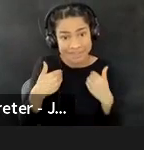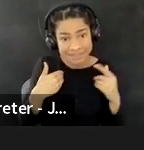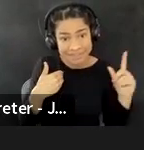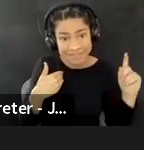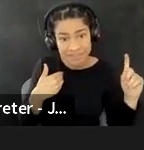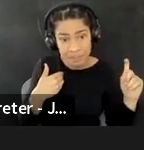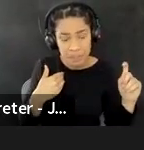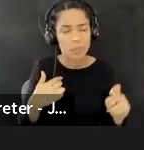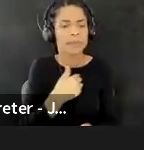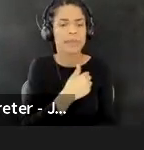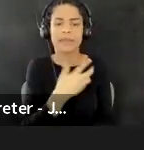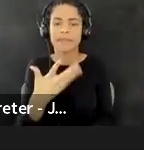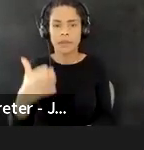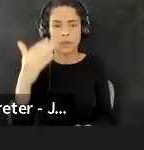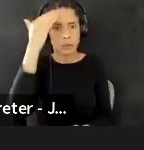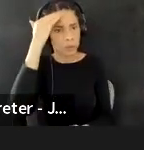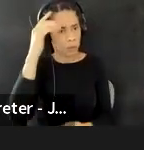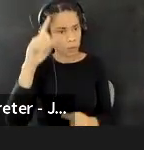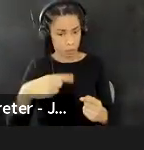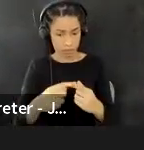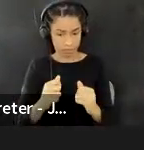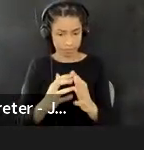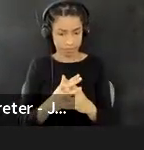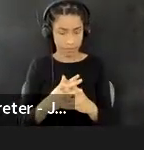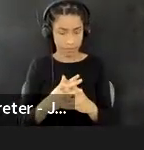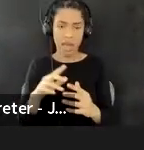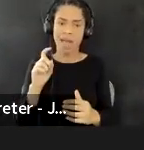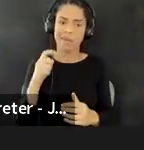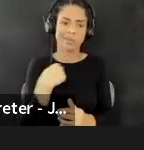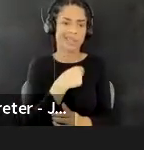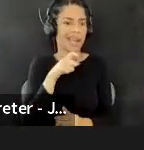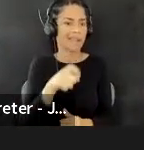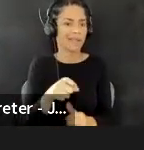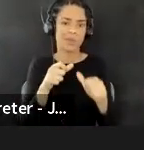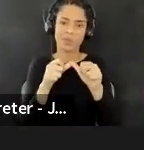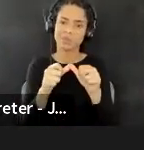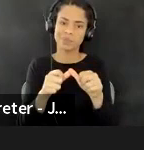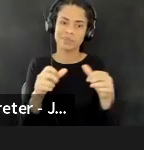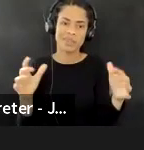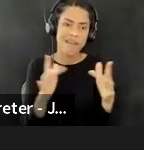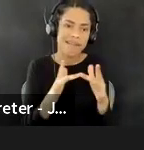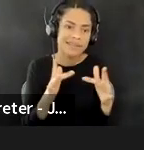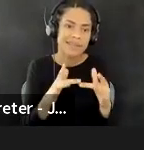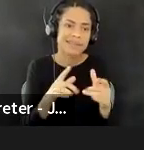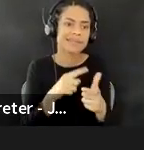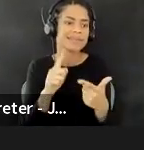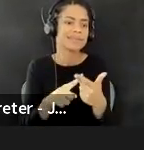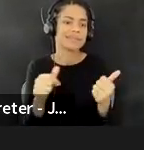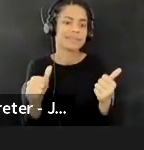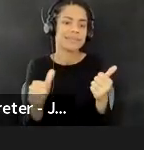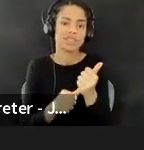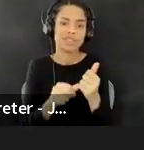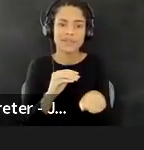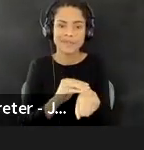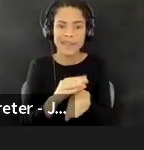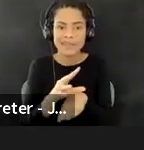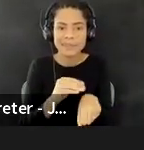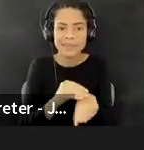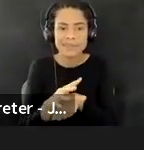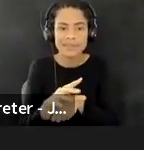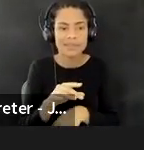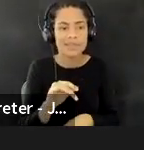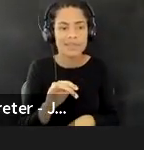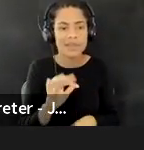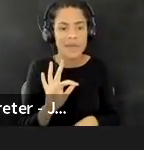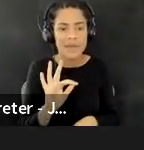needed to be in, uh, constant, uh, contact and be under the advisement of, um, uh,